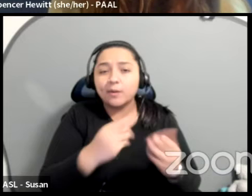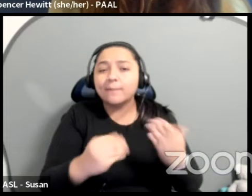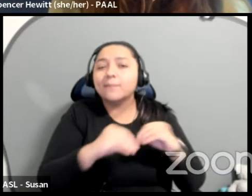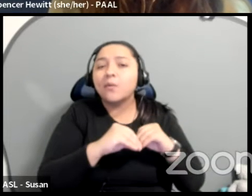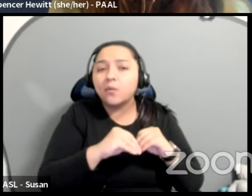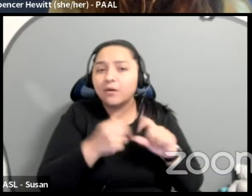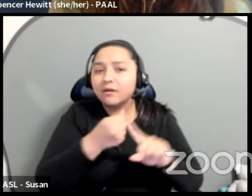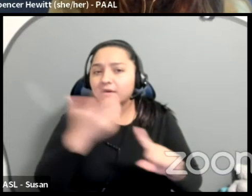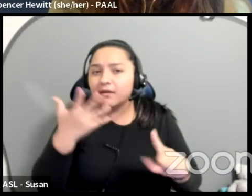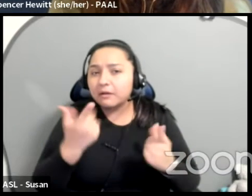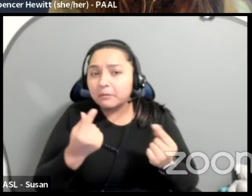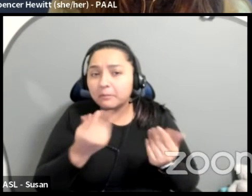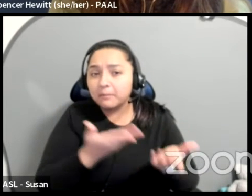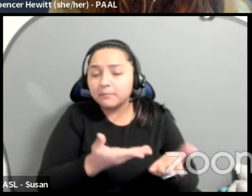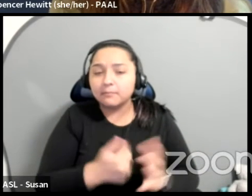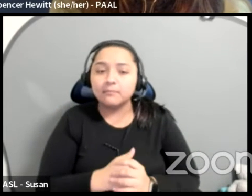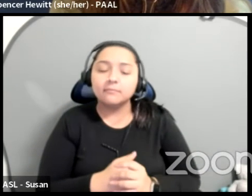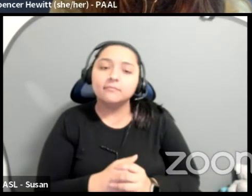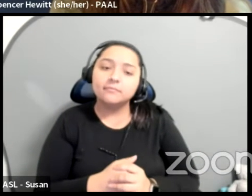put it in the chat?